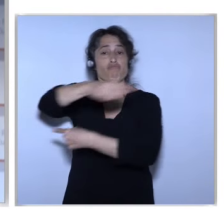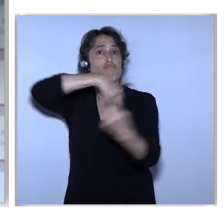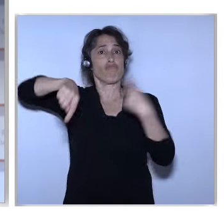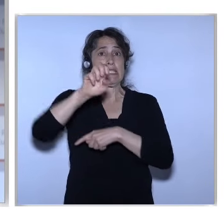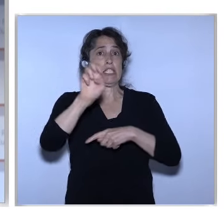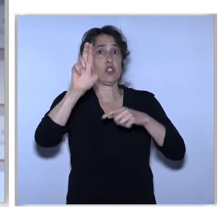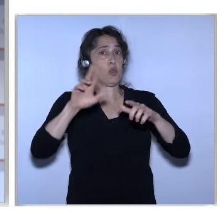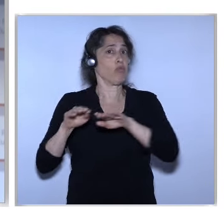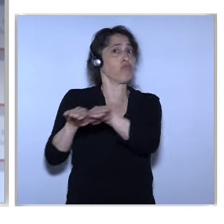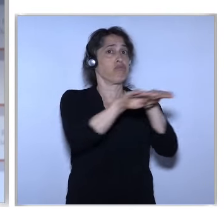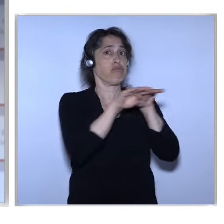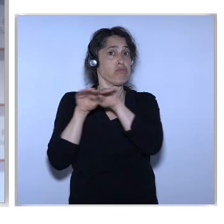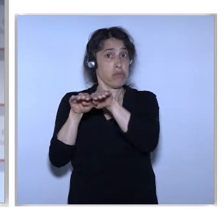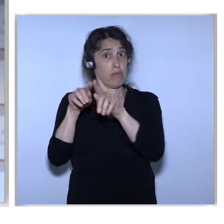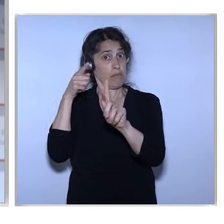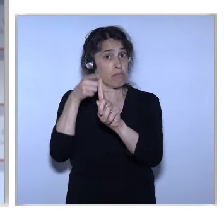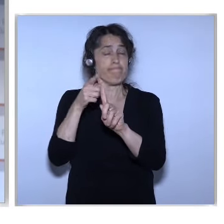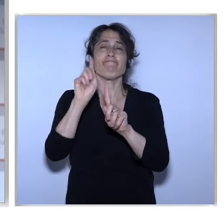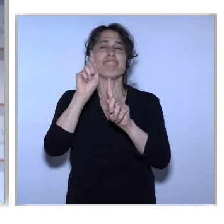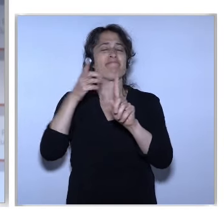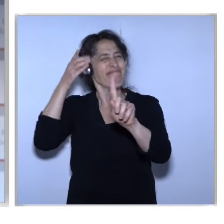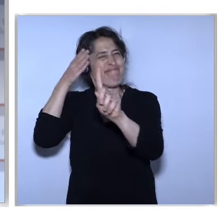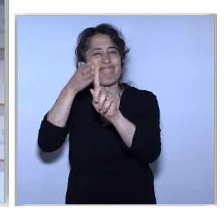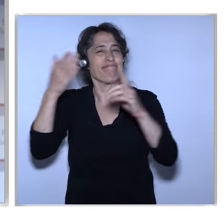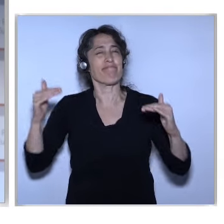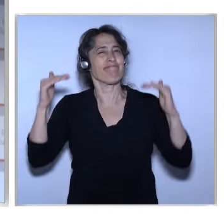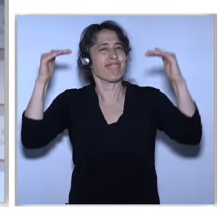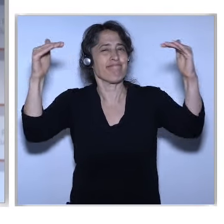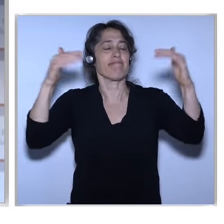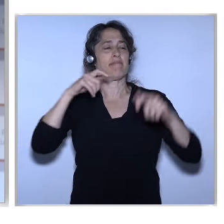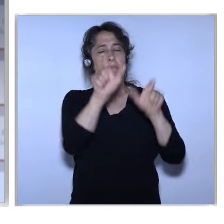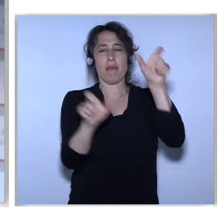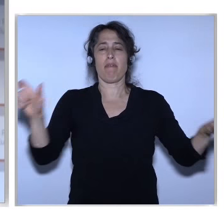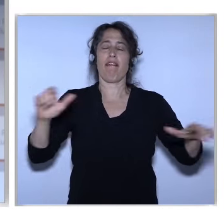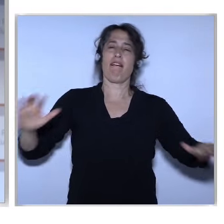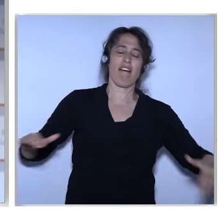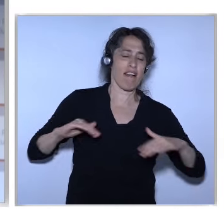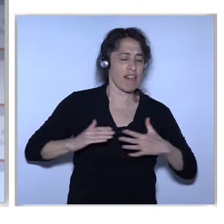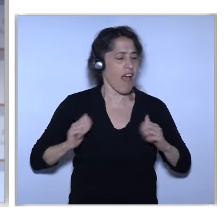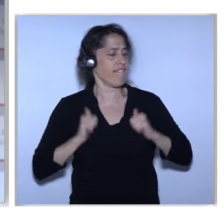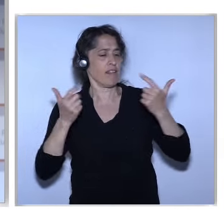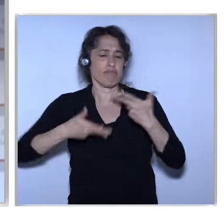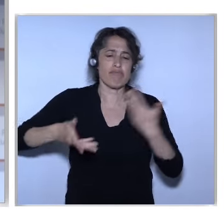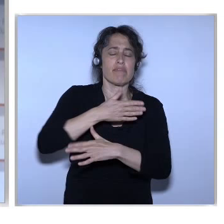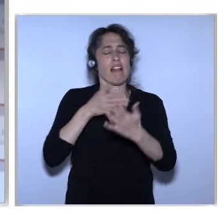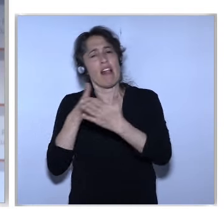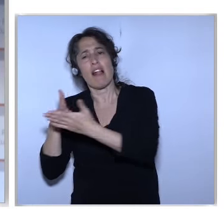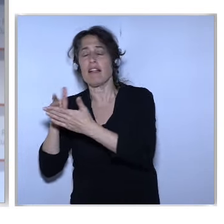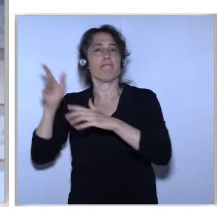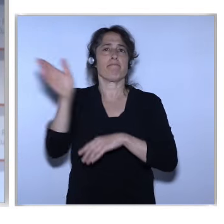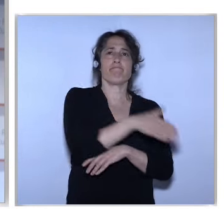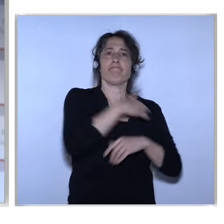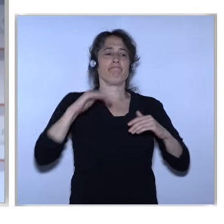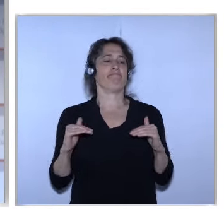place To build a better Europe in digital age This is an approach which shaped